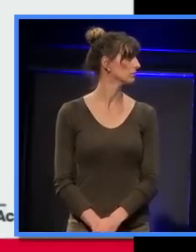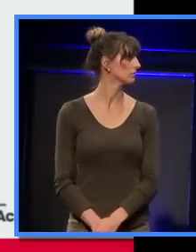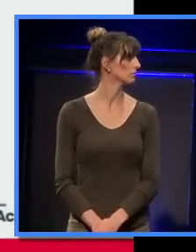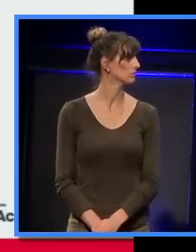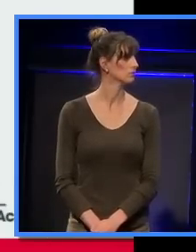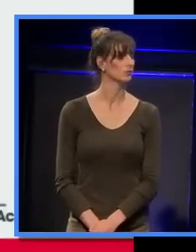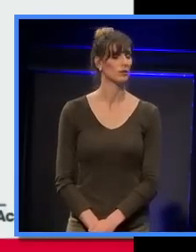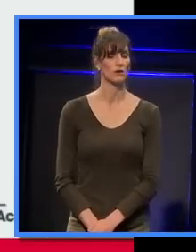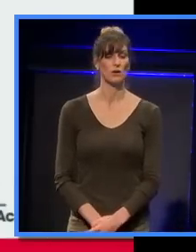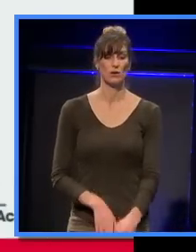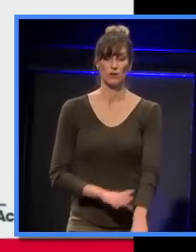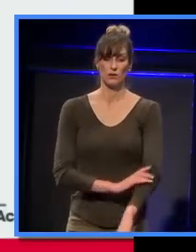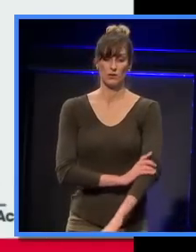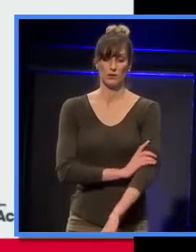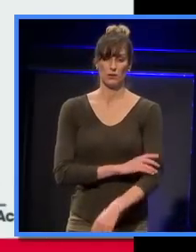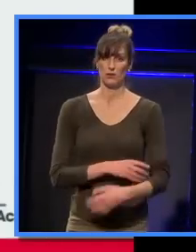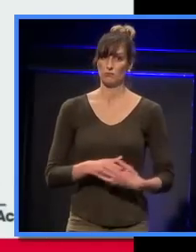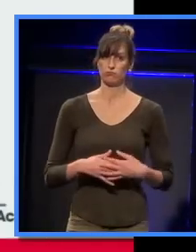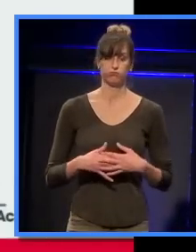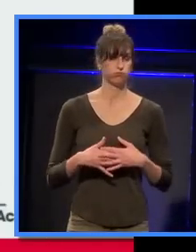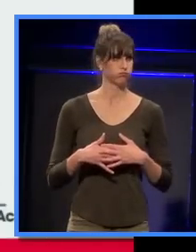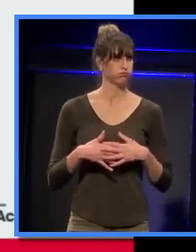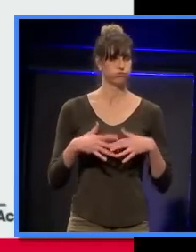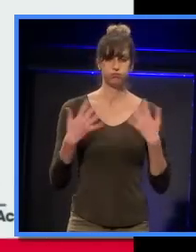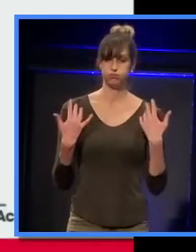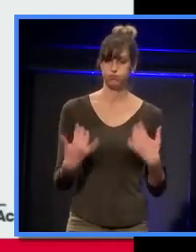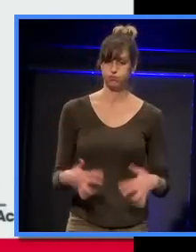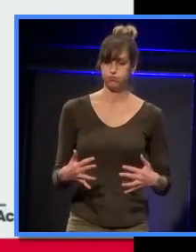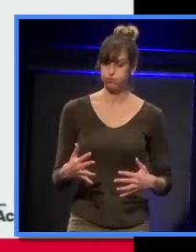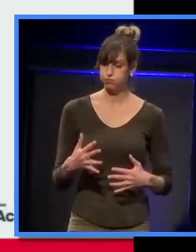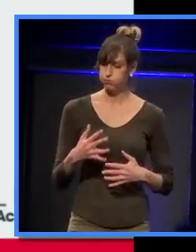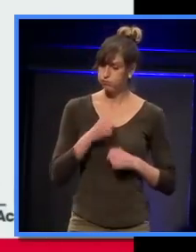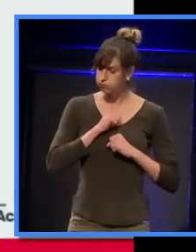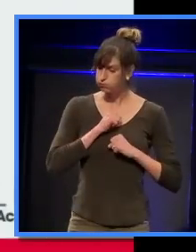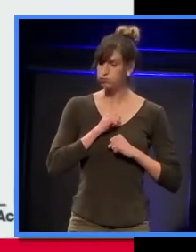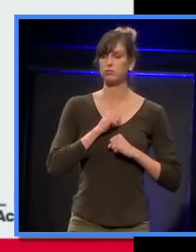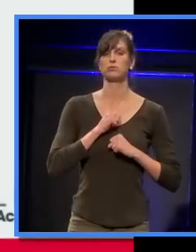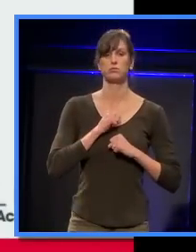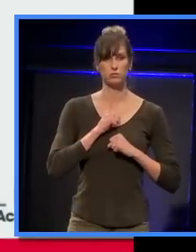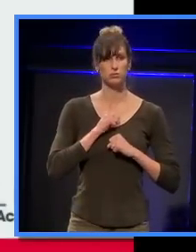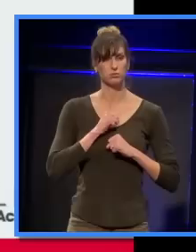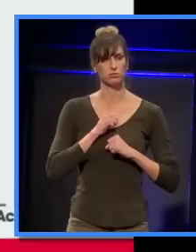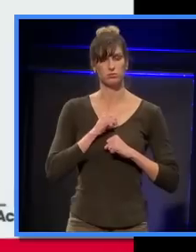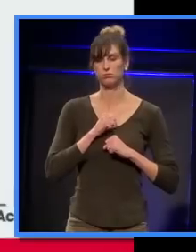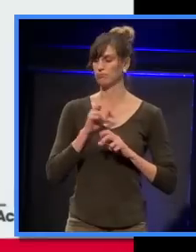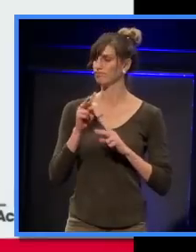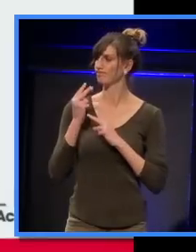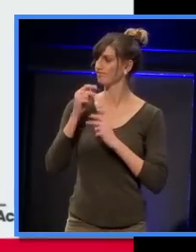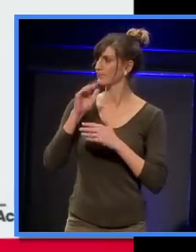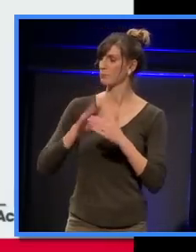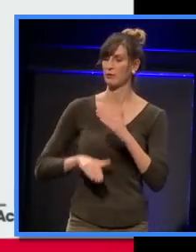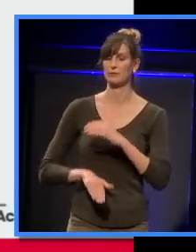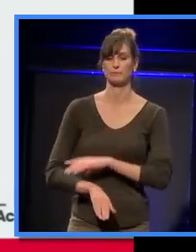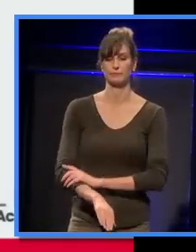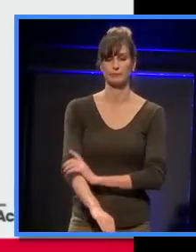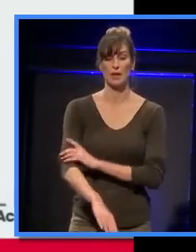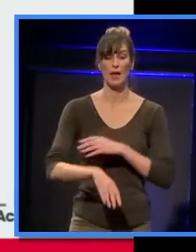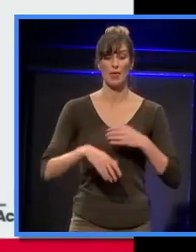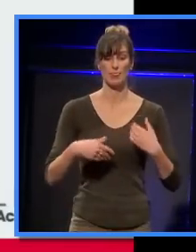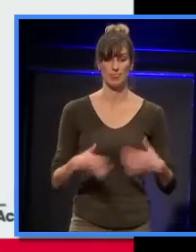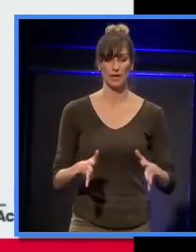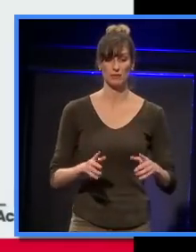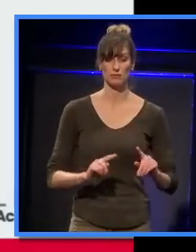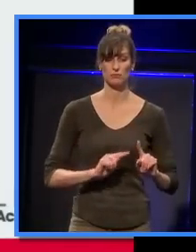So, yeah, absolutely, incredibly moving experience. So, then, the Monday was the Hard Hat